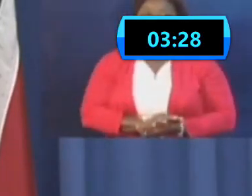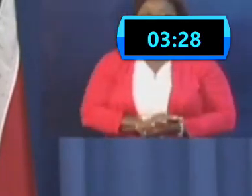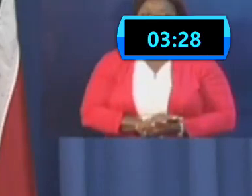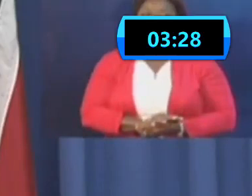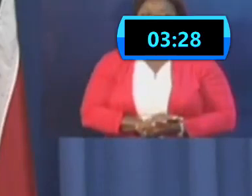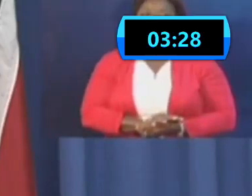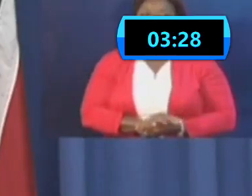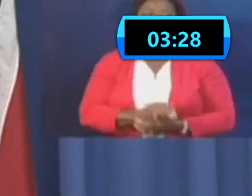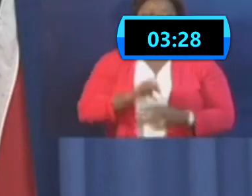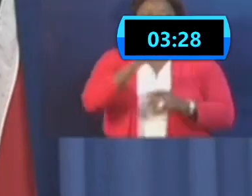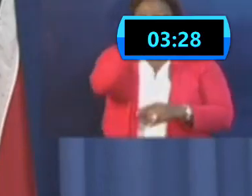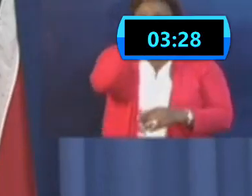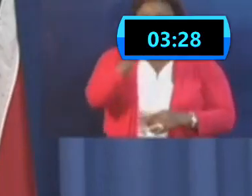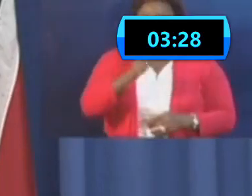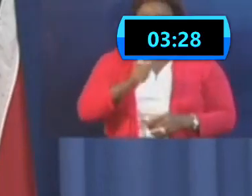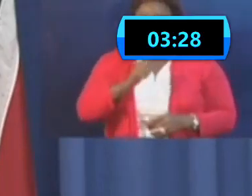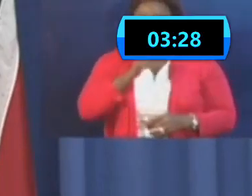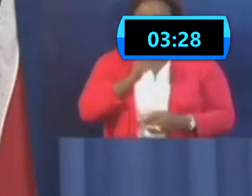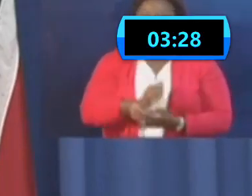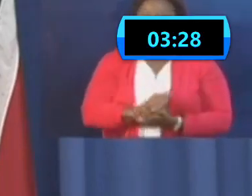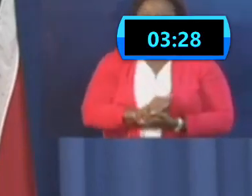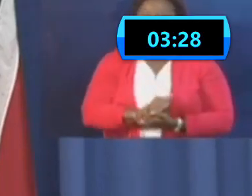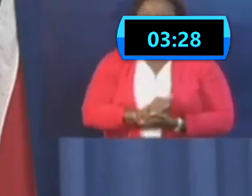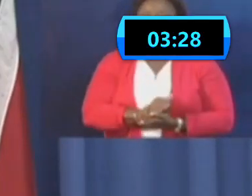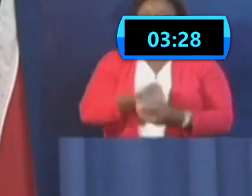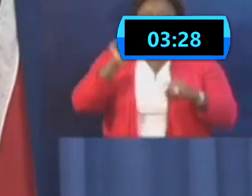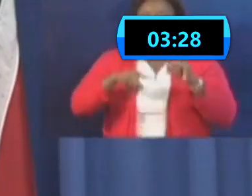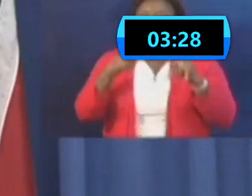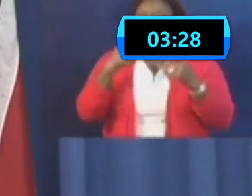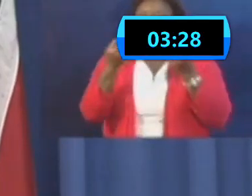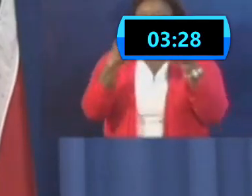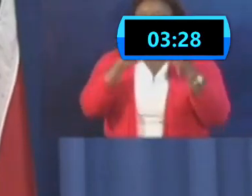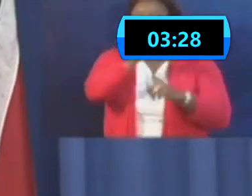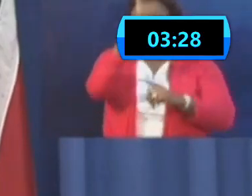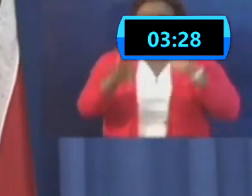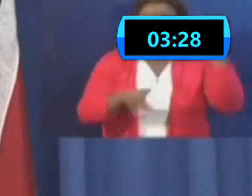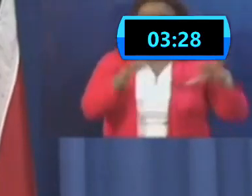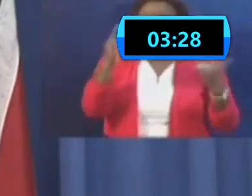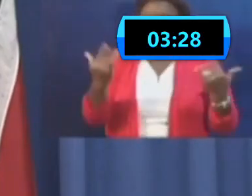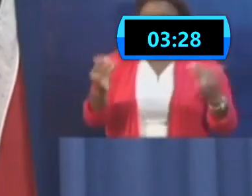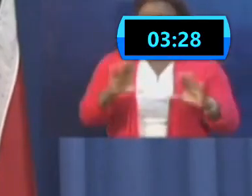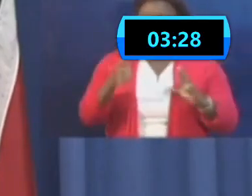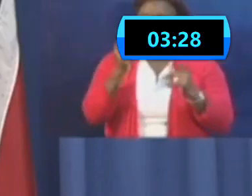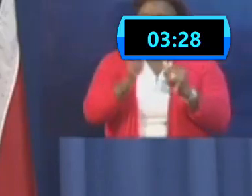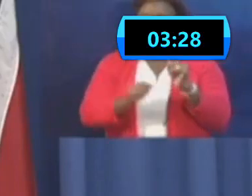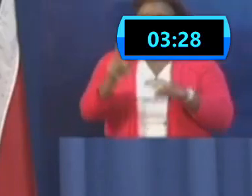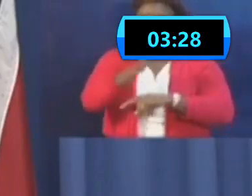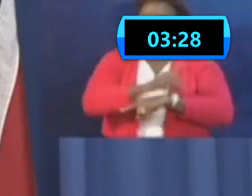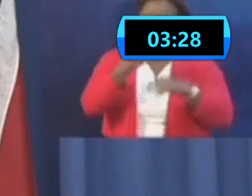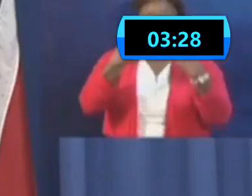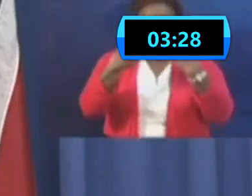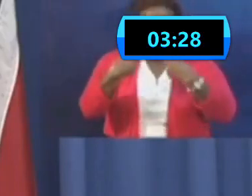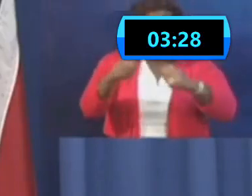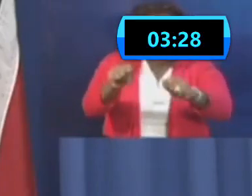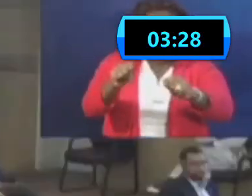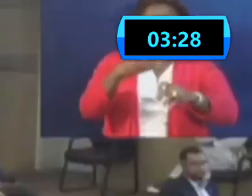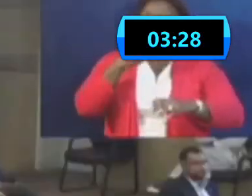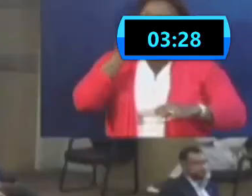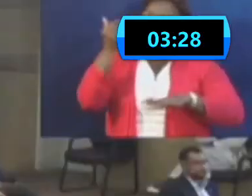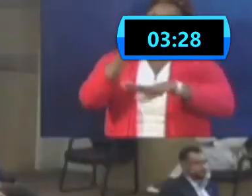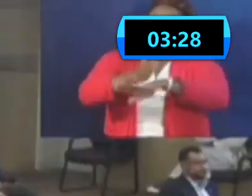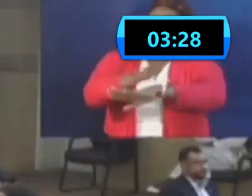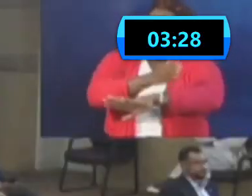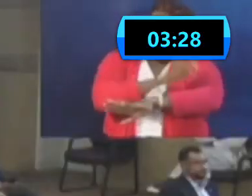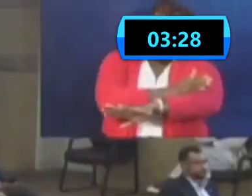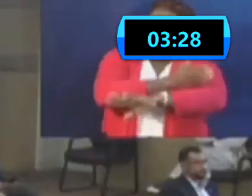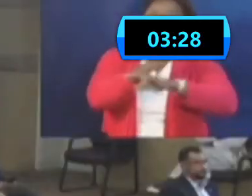private sector work as well that they do, so we can't tell them how many tests to do per day, but they're trying to accommodate as best as they can. MRF. Yeah. So